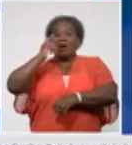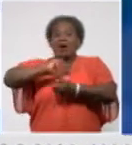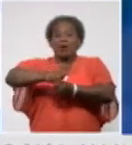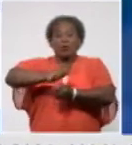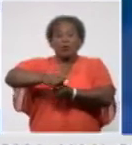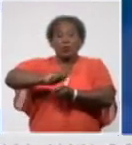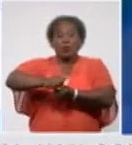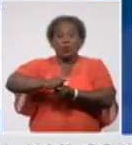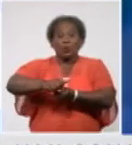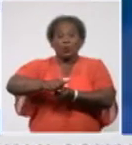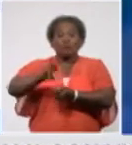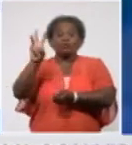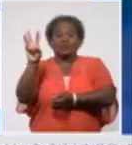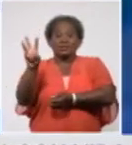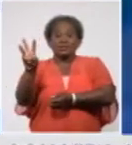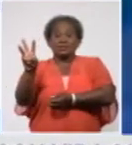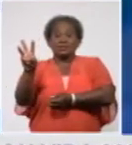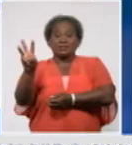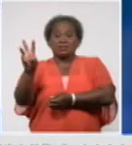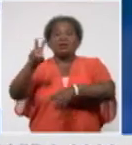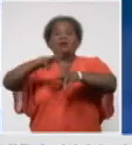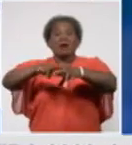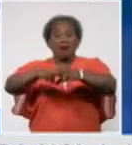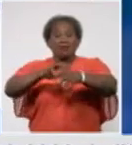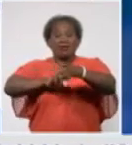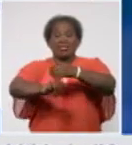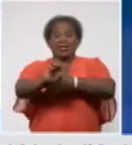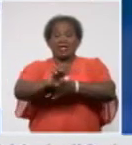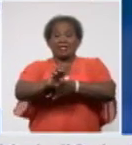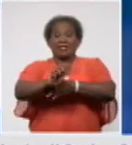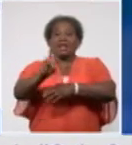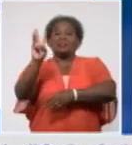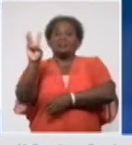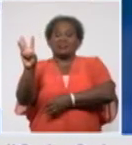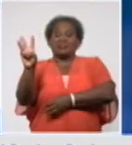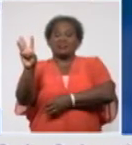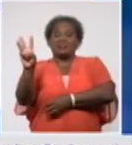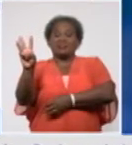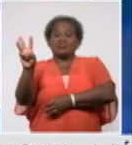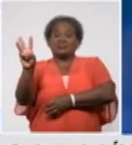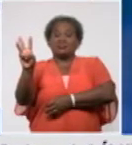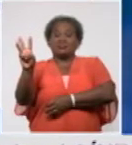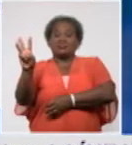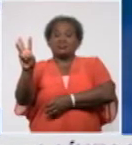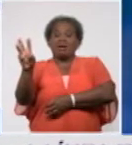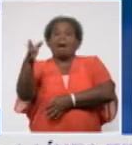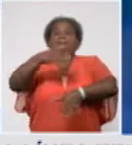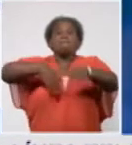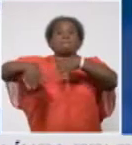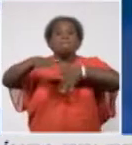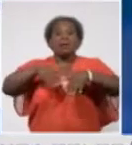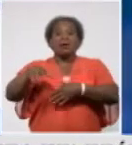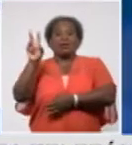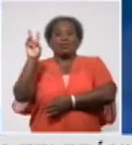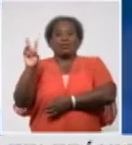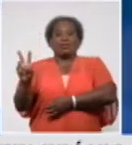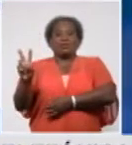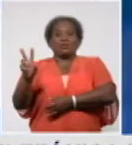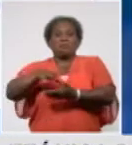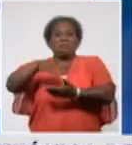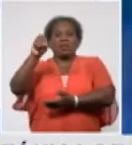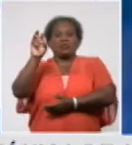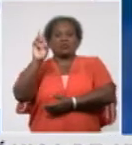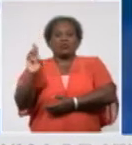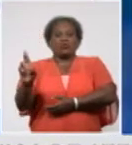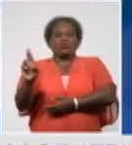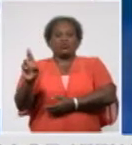Arroyo Naranjo 3, Havana del Este 3, Playa Plaza, Centro Habana,